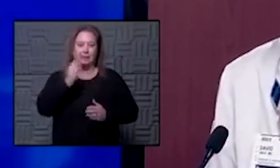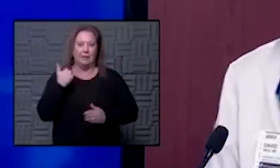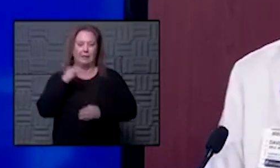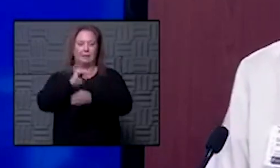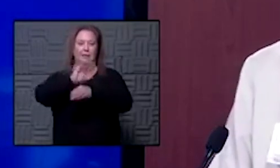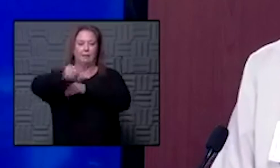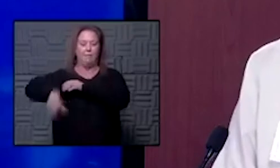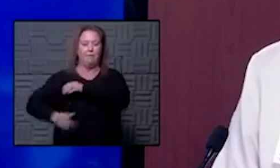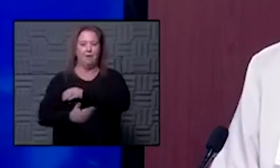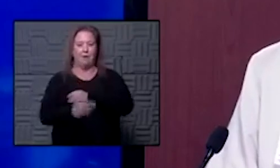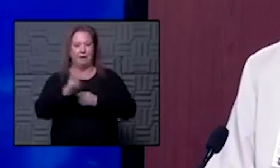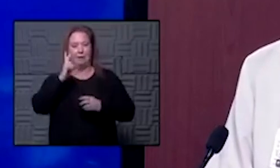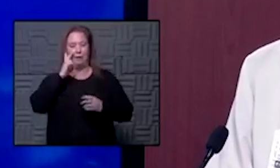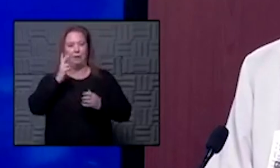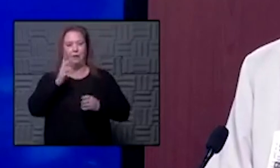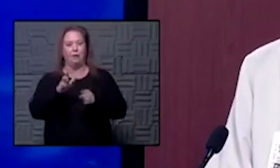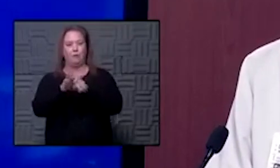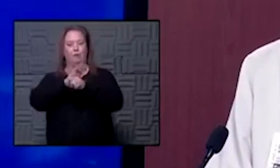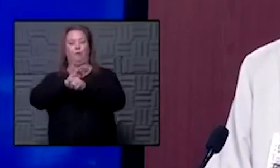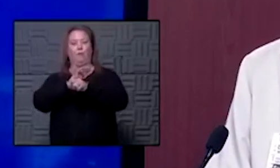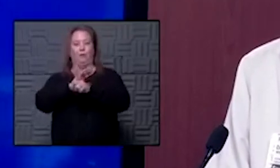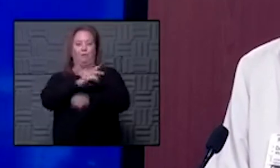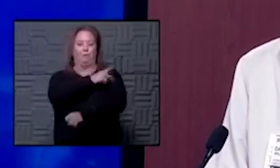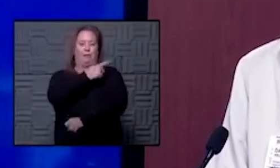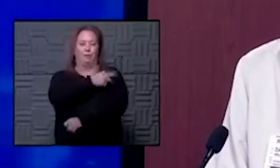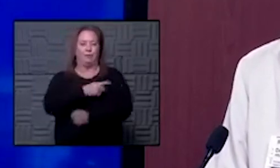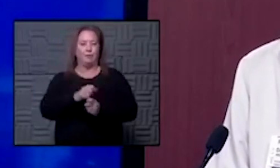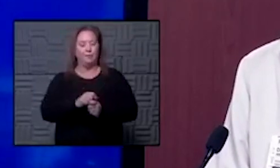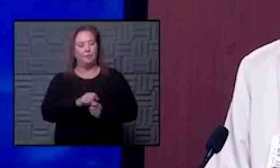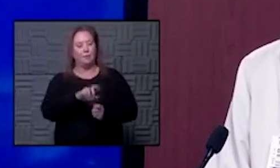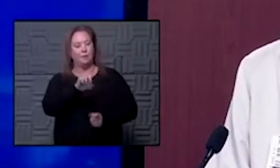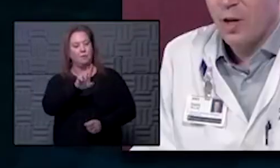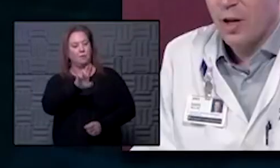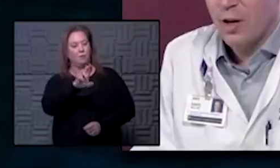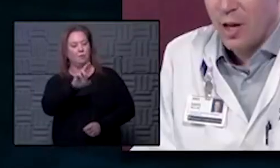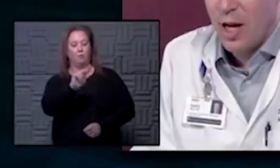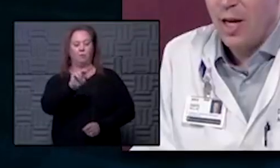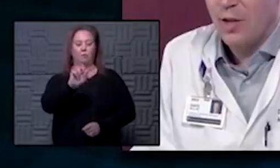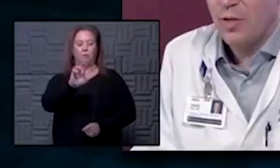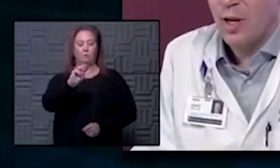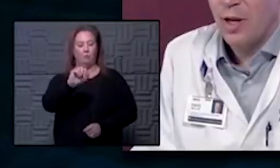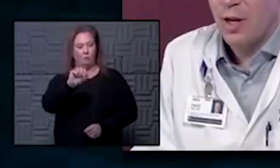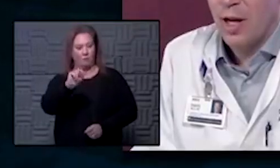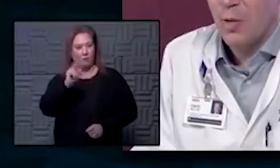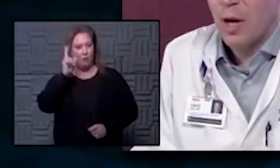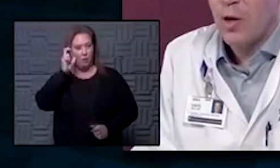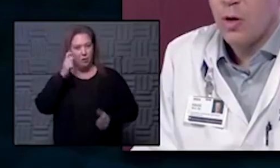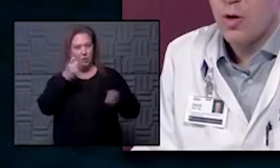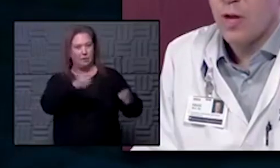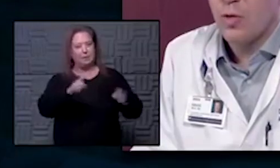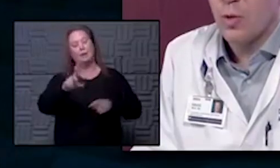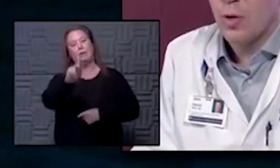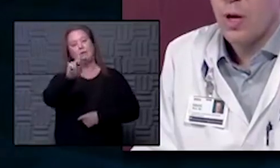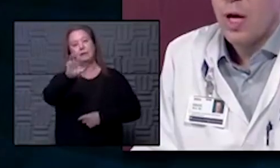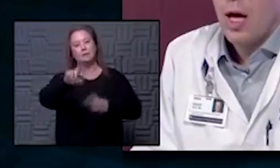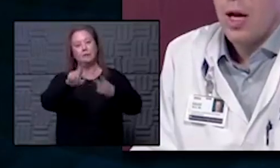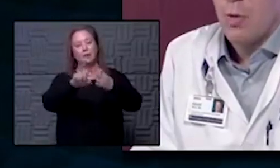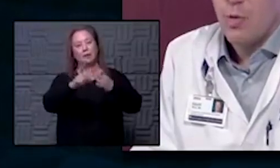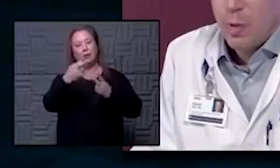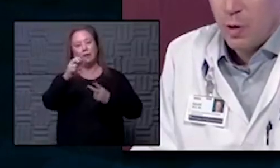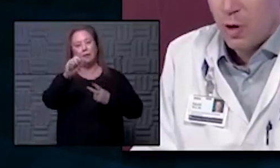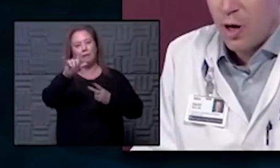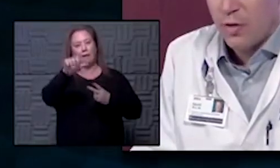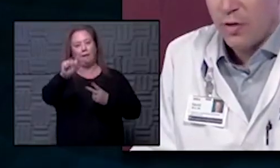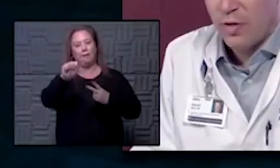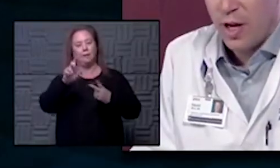maybe start by jumping right in with you Dr. Norman. You've heard our numbers here and in Hays and I know you're in touch with a